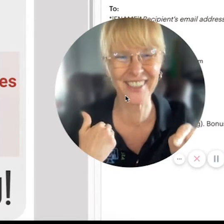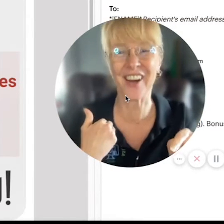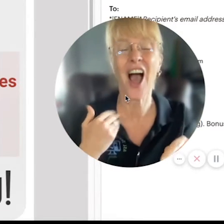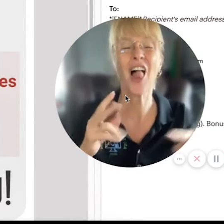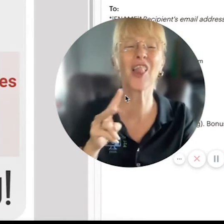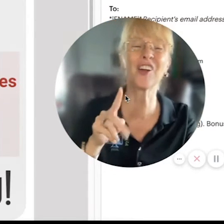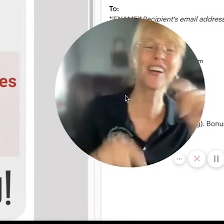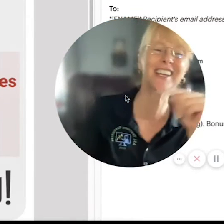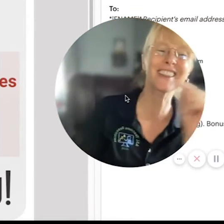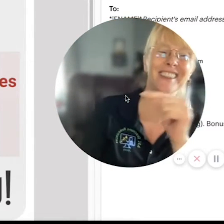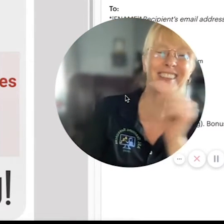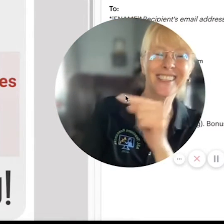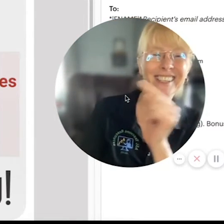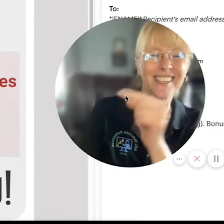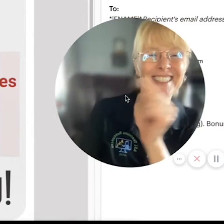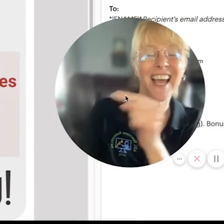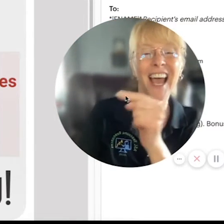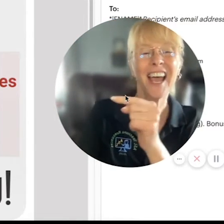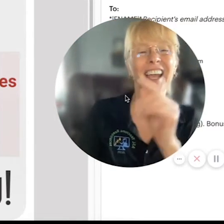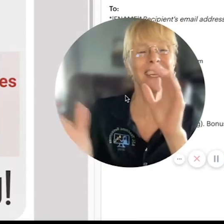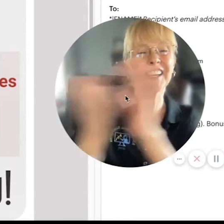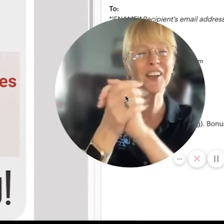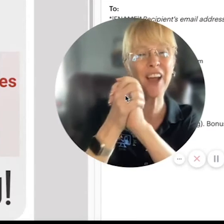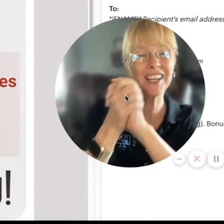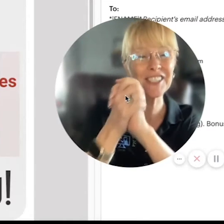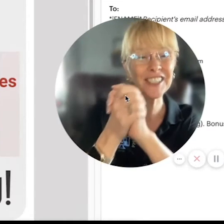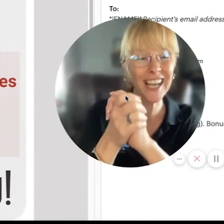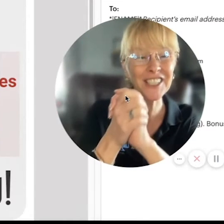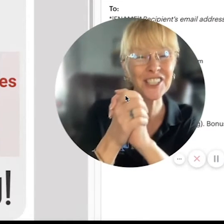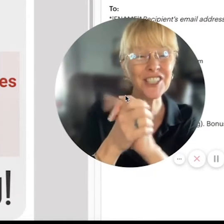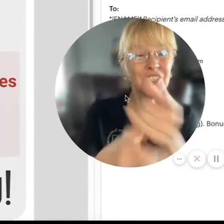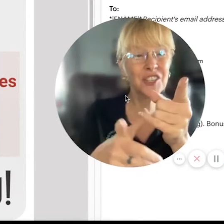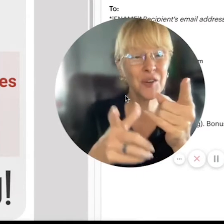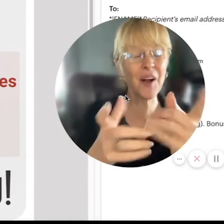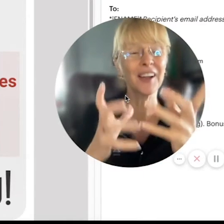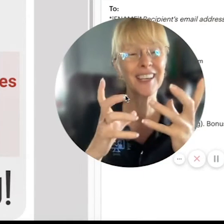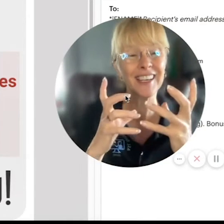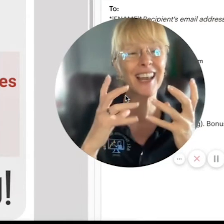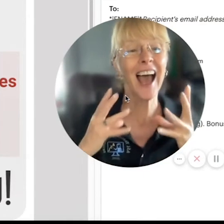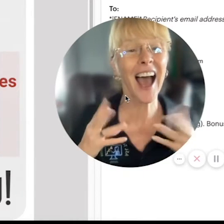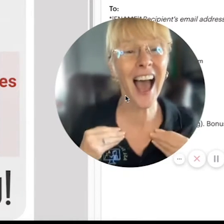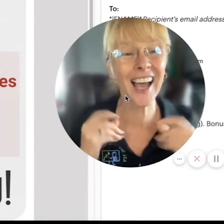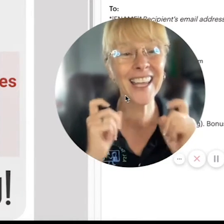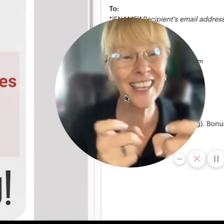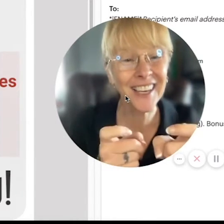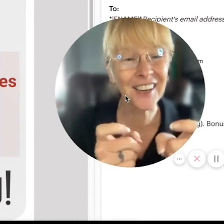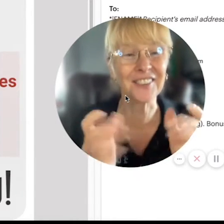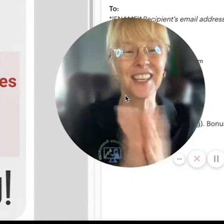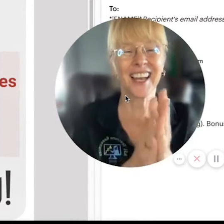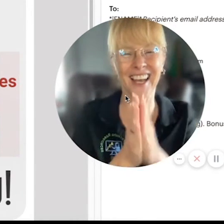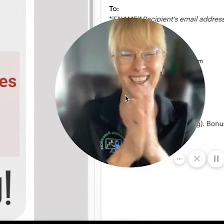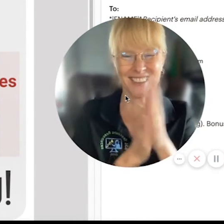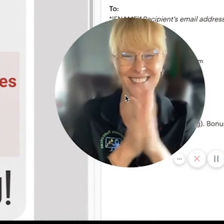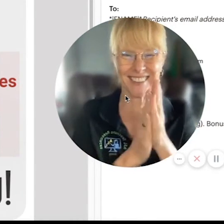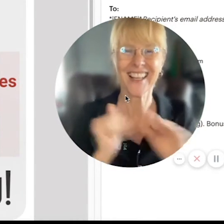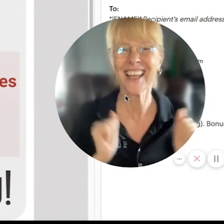for you look at this congratulations you are getting a gift